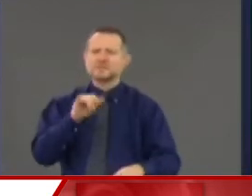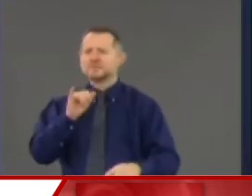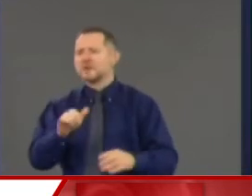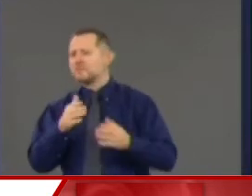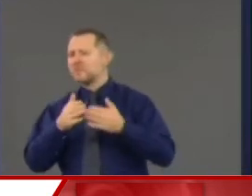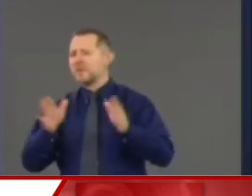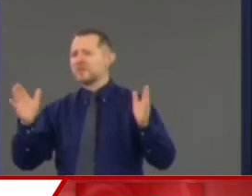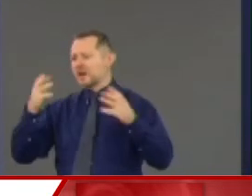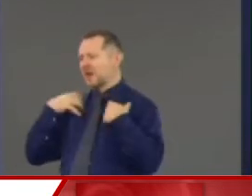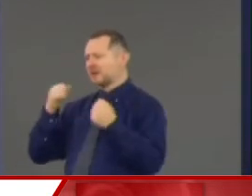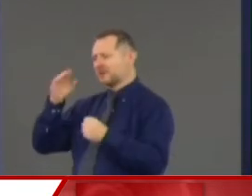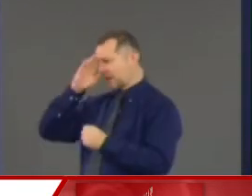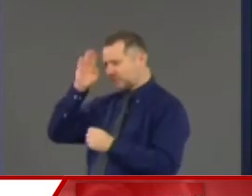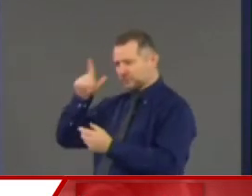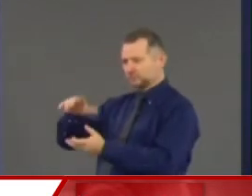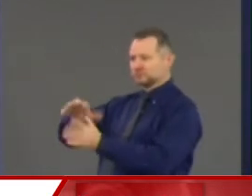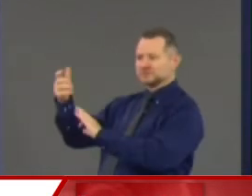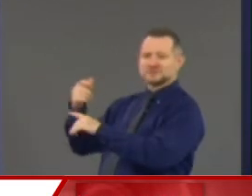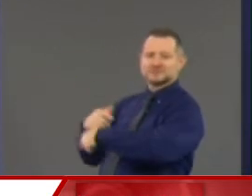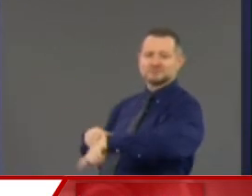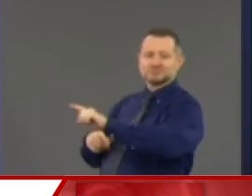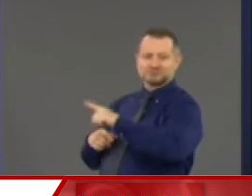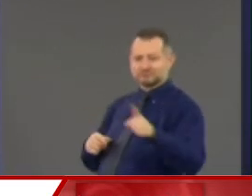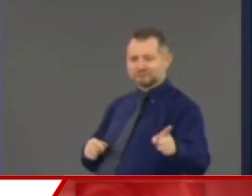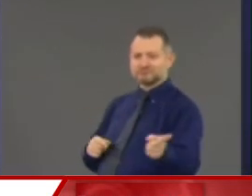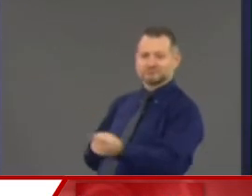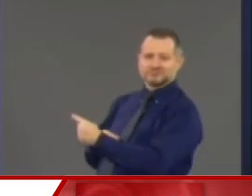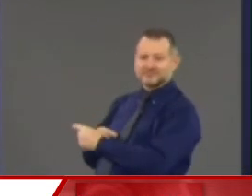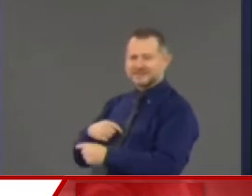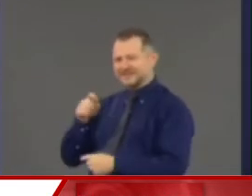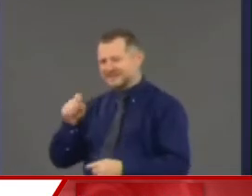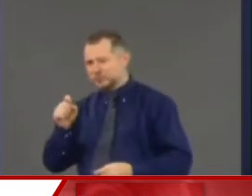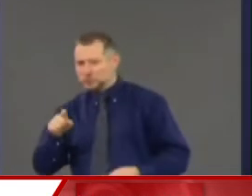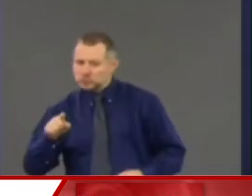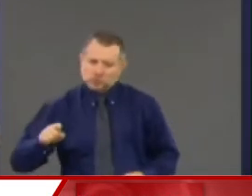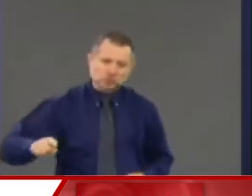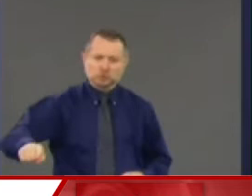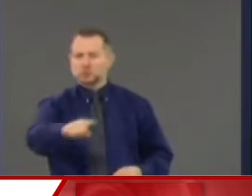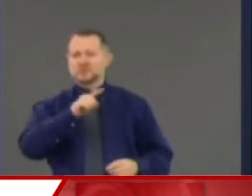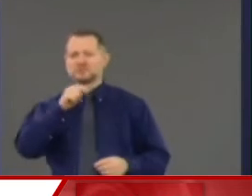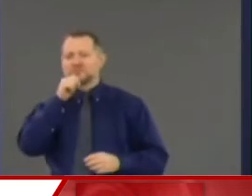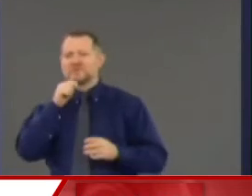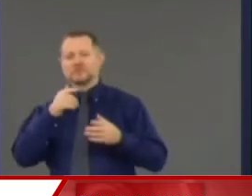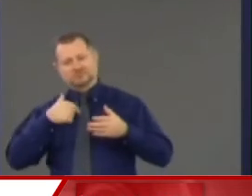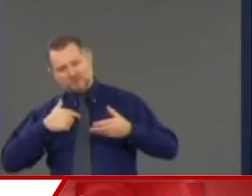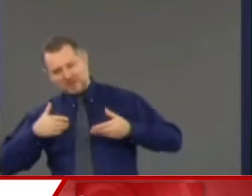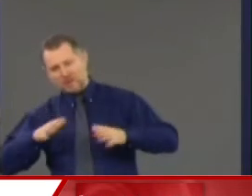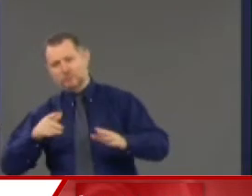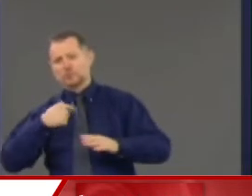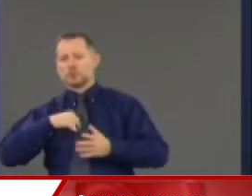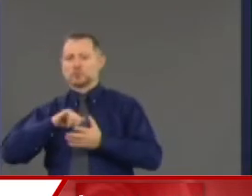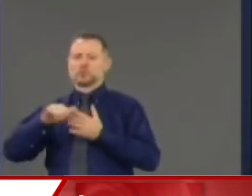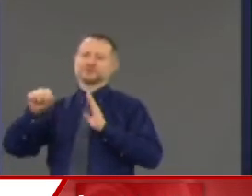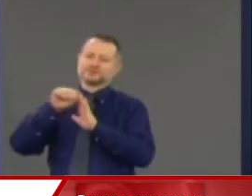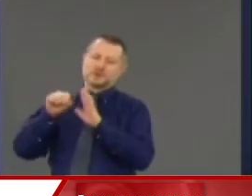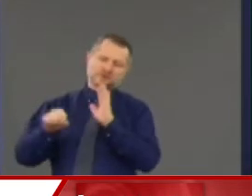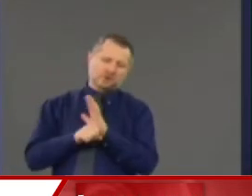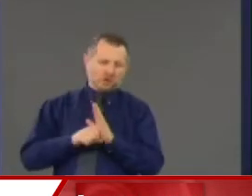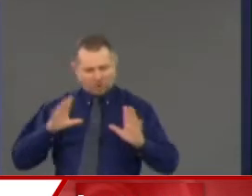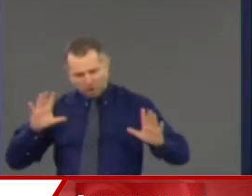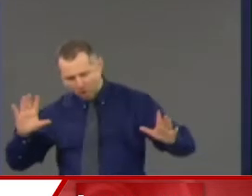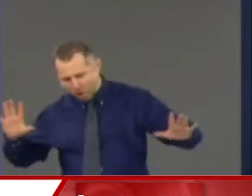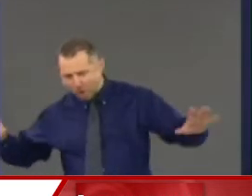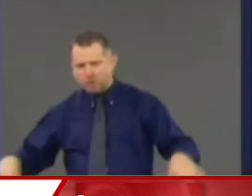crisis, and I need you to allow us to coordinate